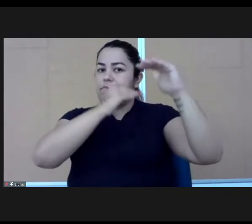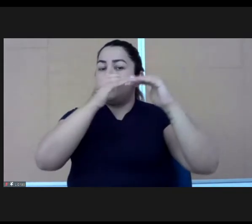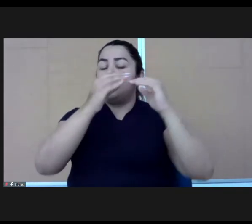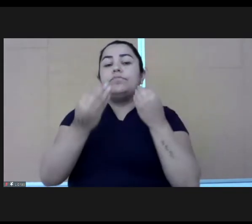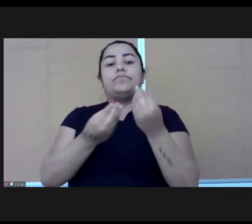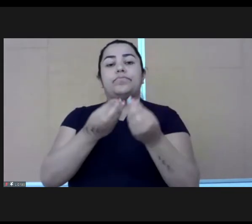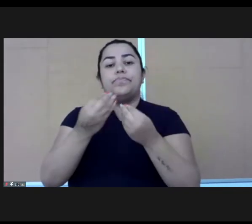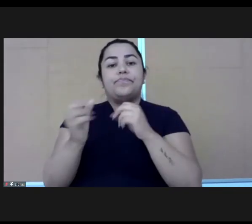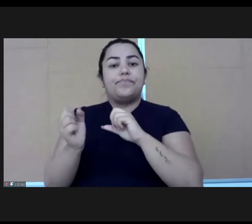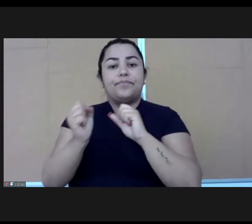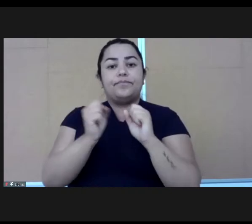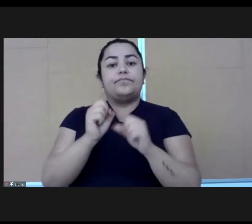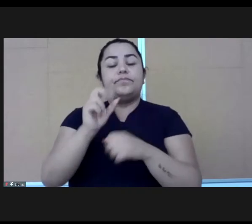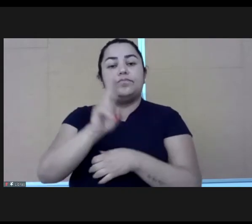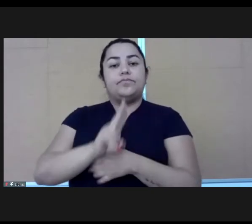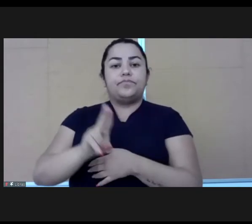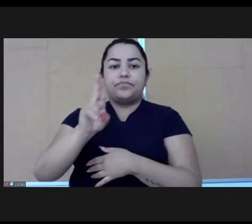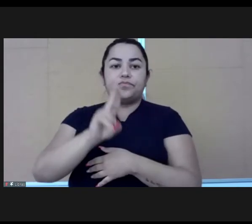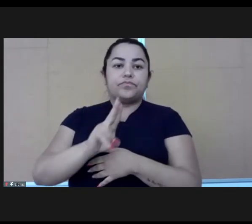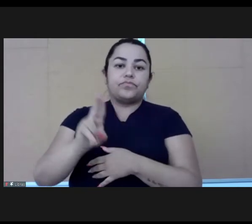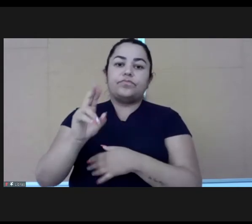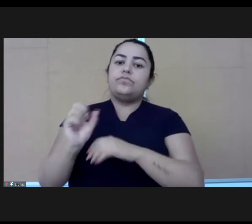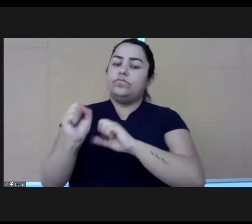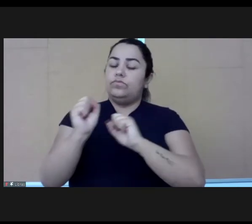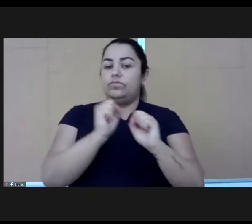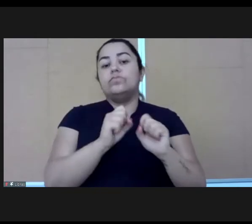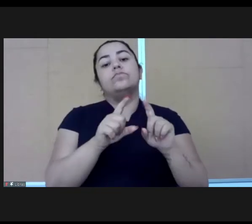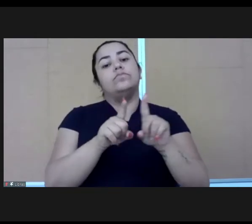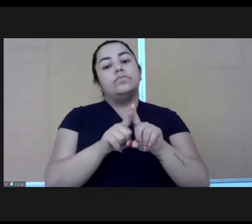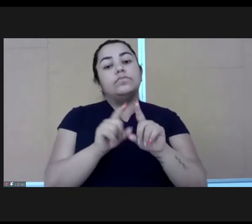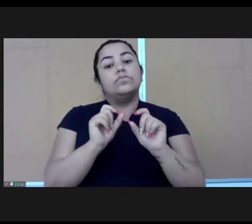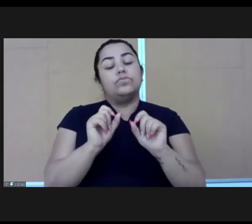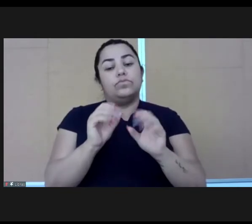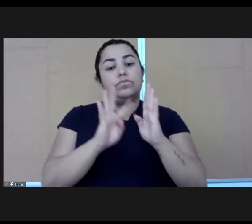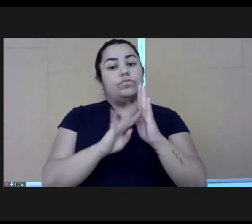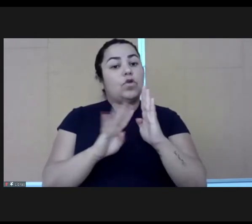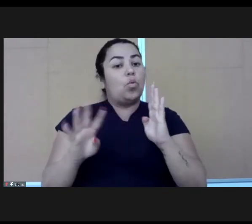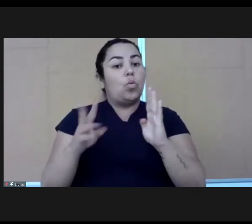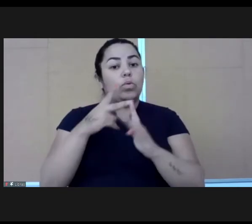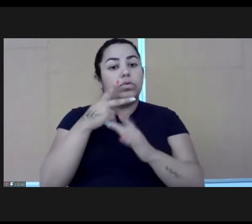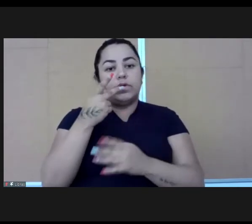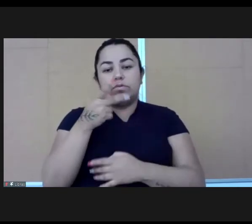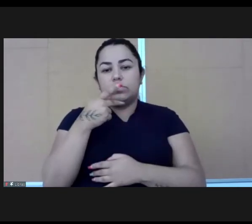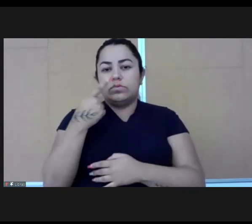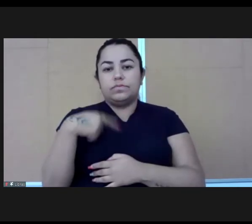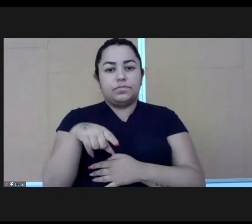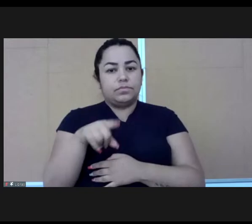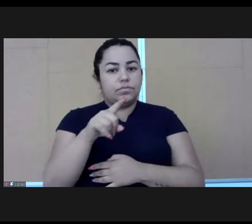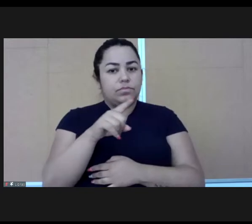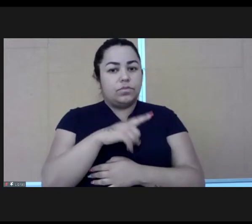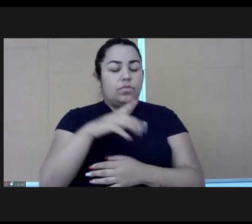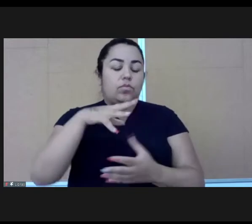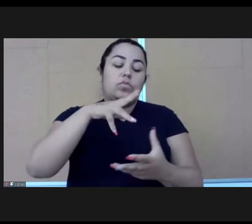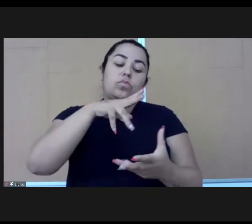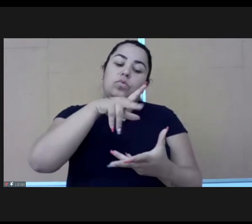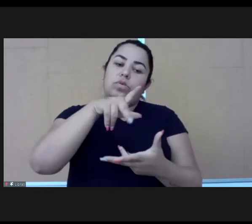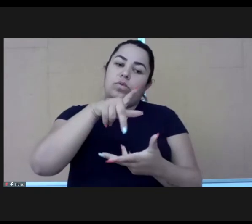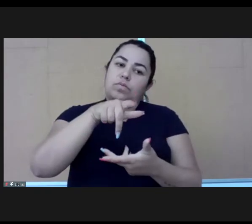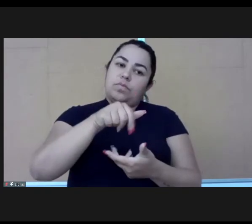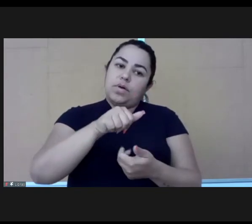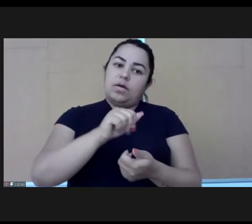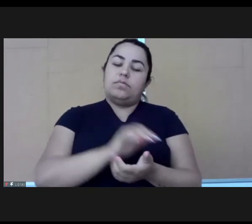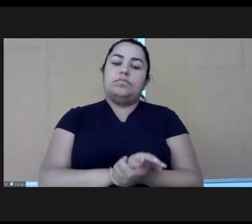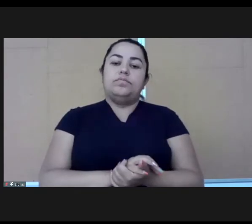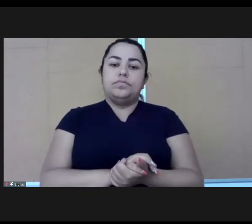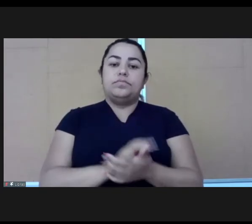them to benefit us. And when I talk about us, I mean the global space because public leadership is a global space.